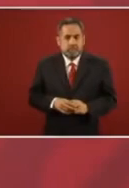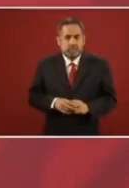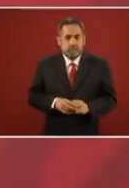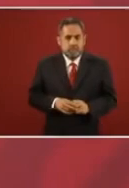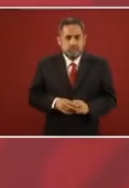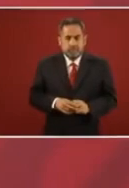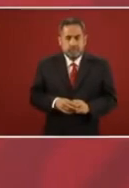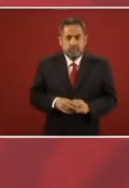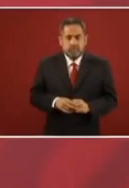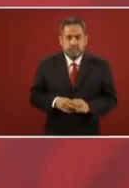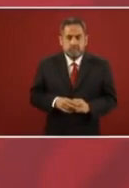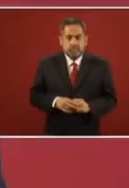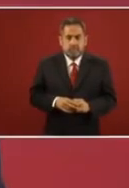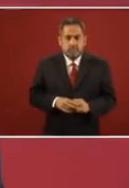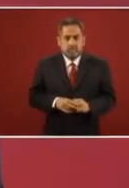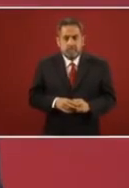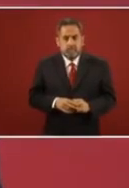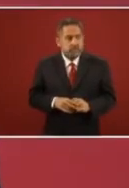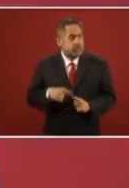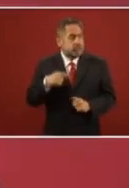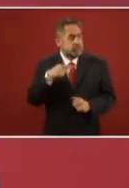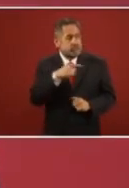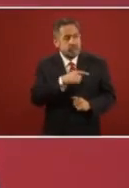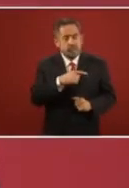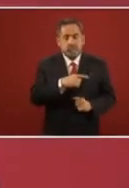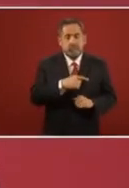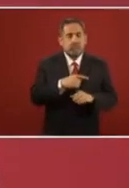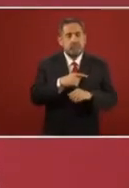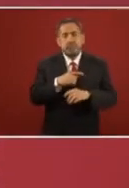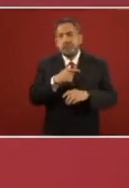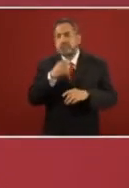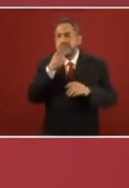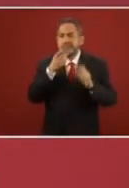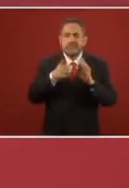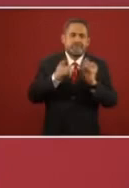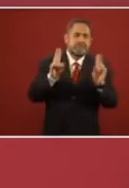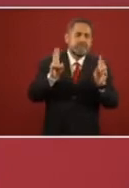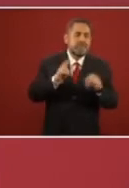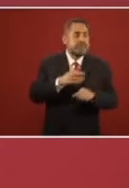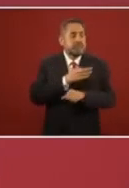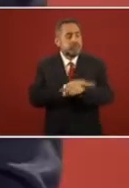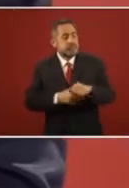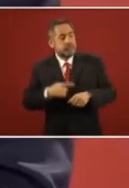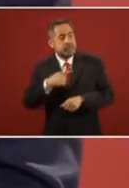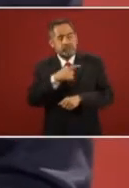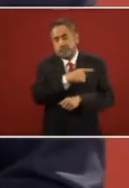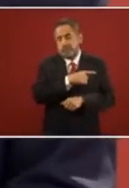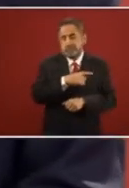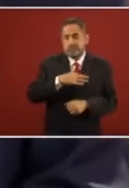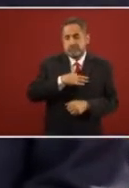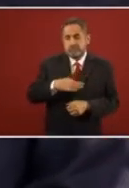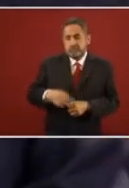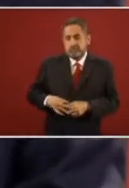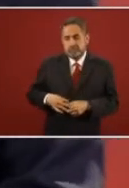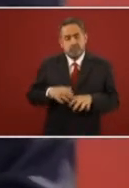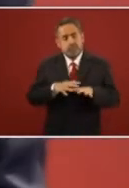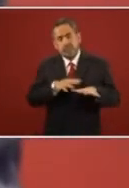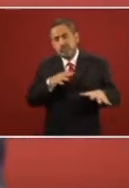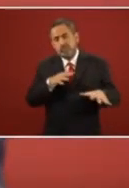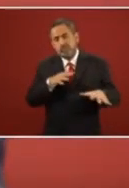It was war. It was a of police.